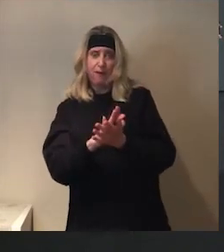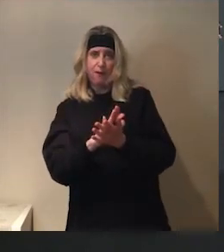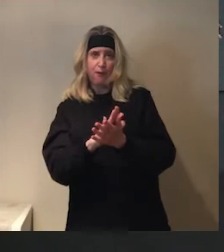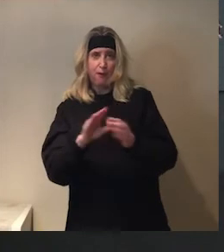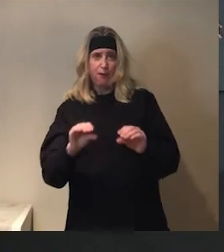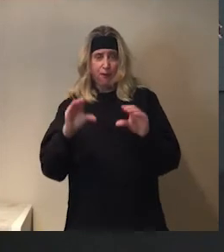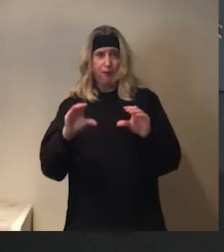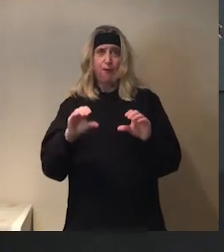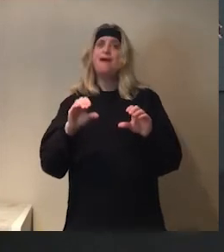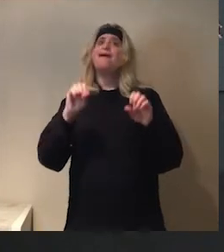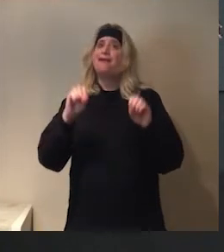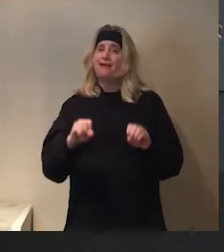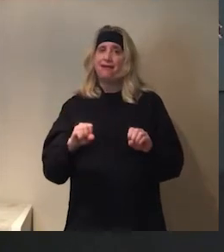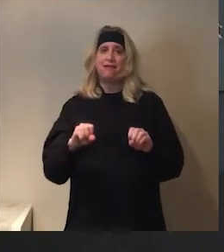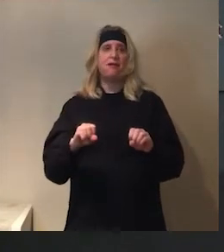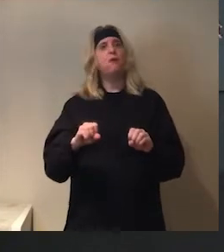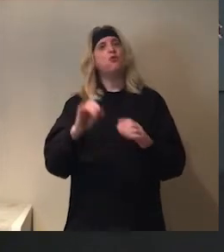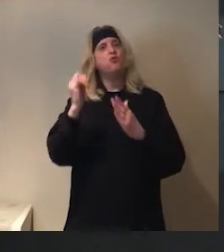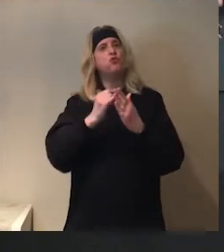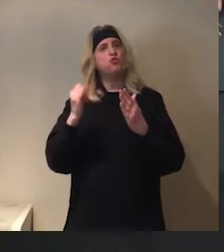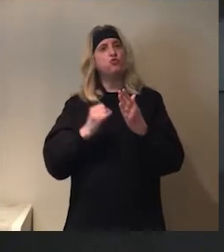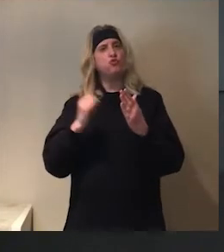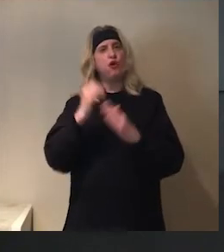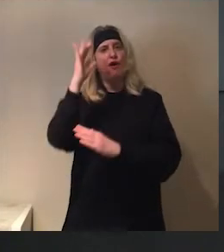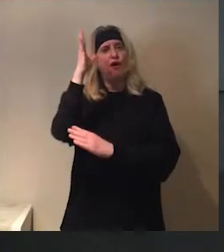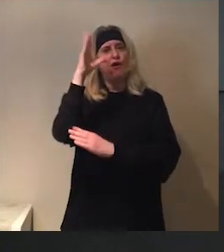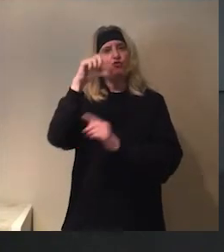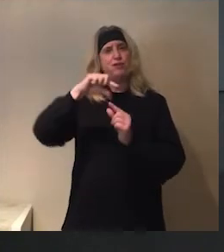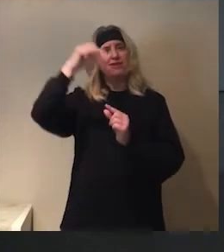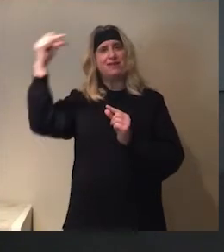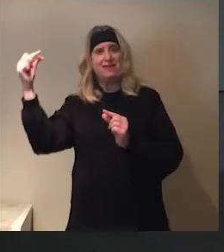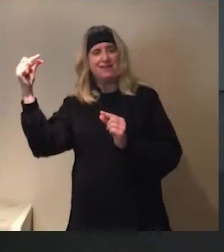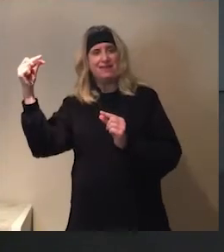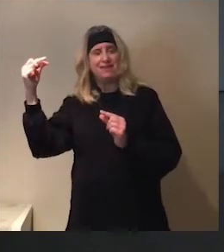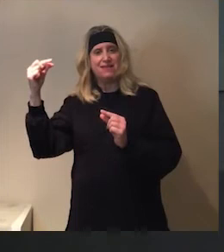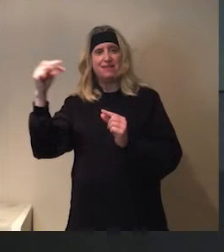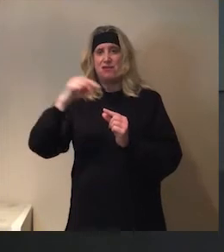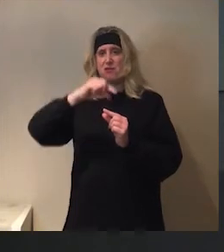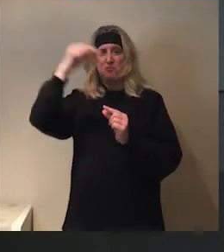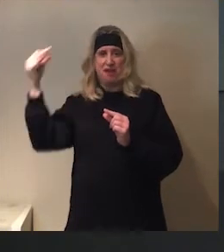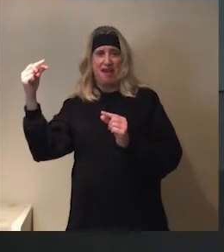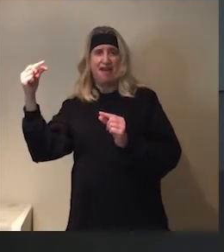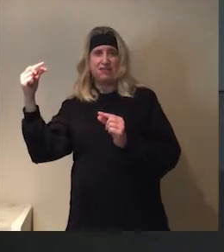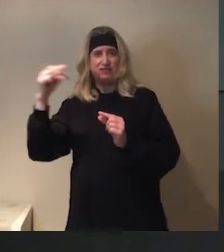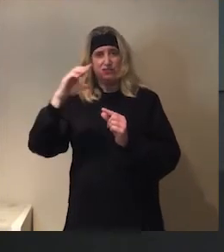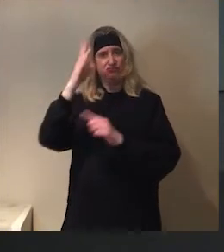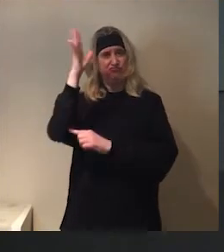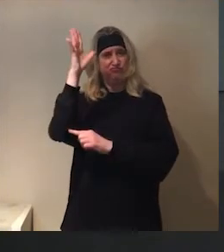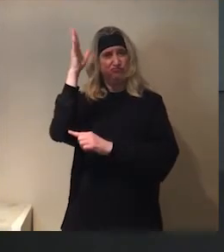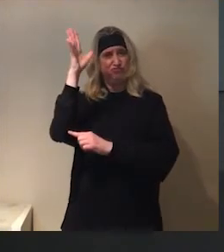yeah, yeah. I'm going to draw a pencil. Or you can use a branch like I'm using here.